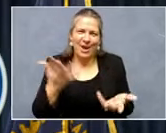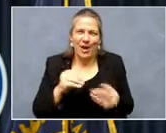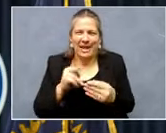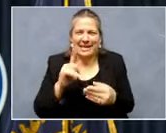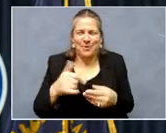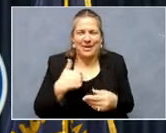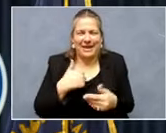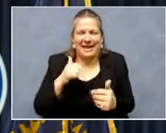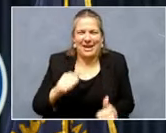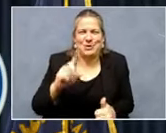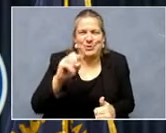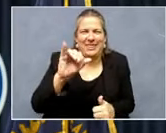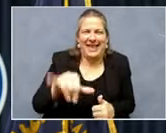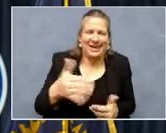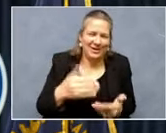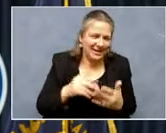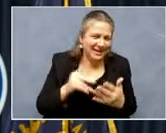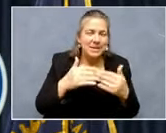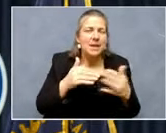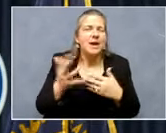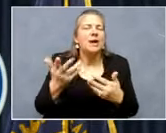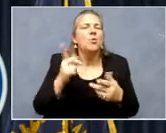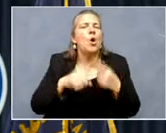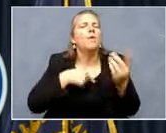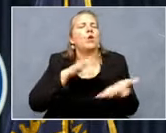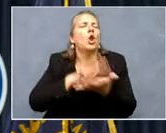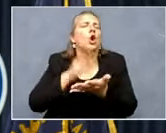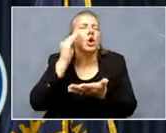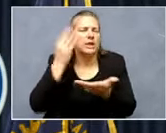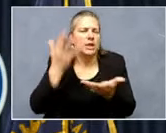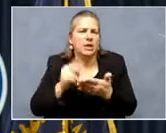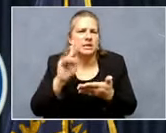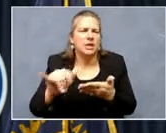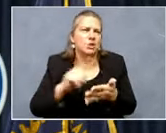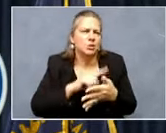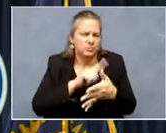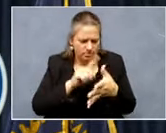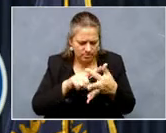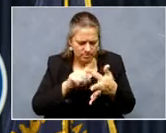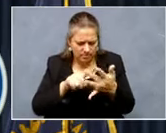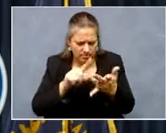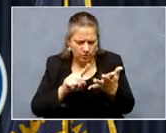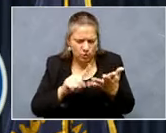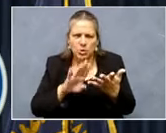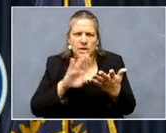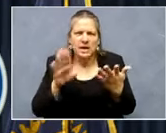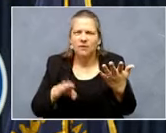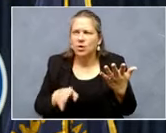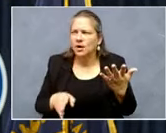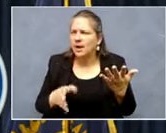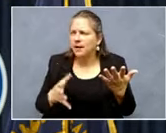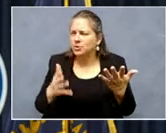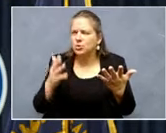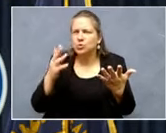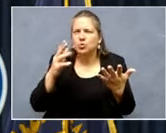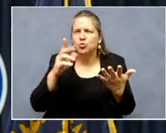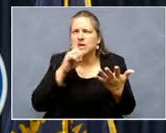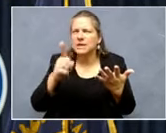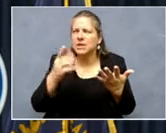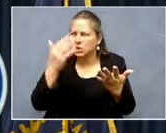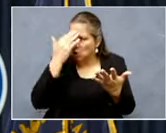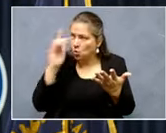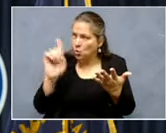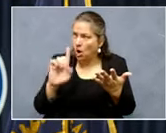we've never been through something like the Delta variant and, and never. And I think it taught us where those extra